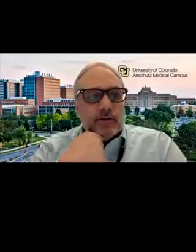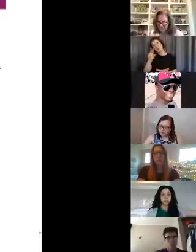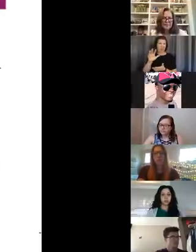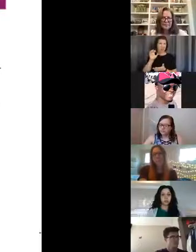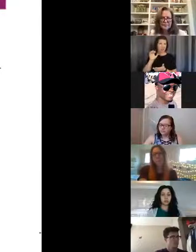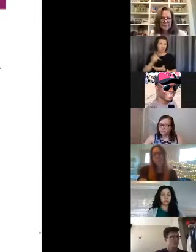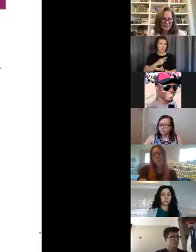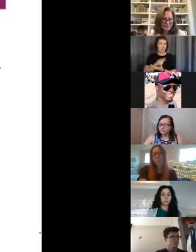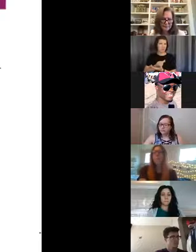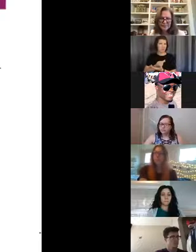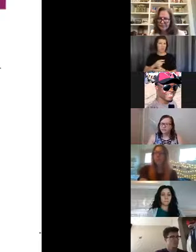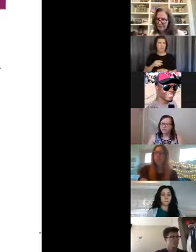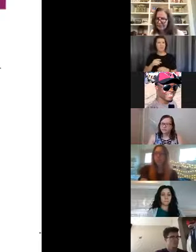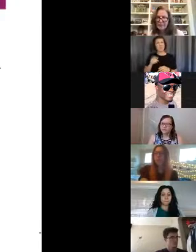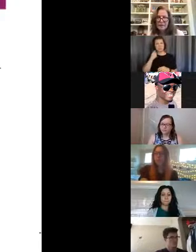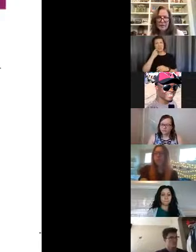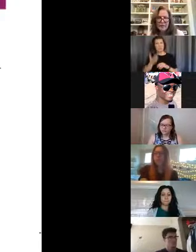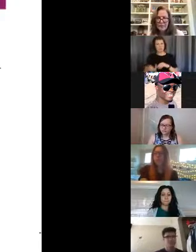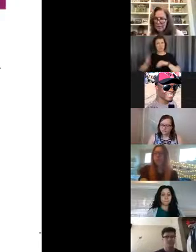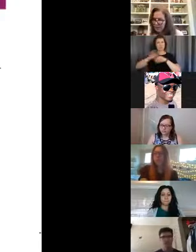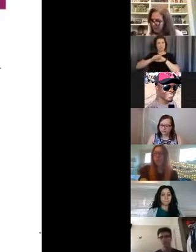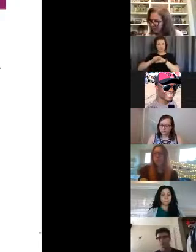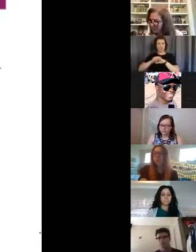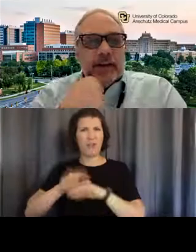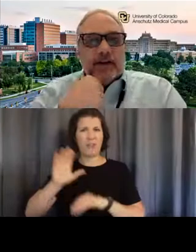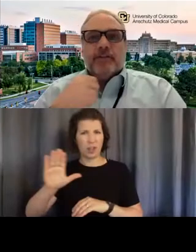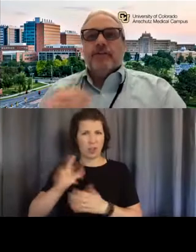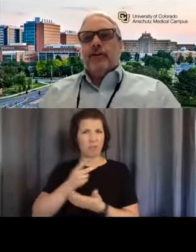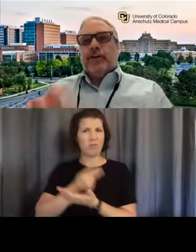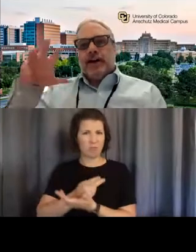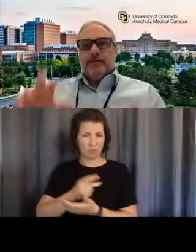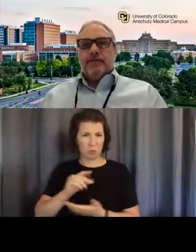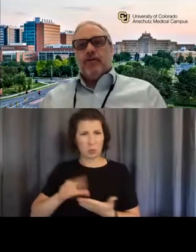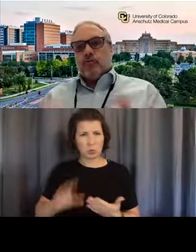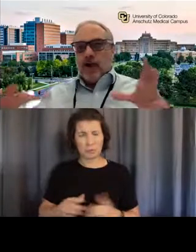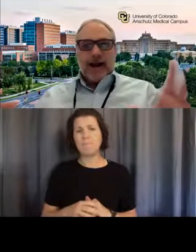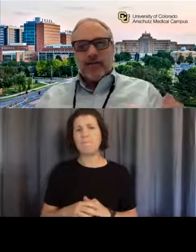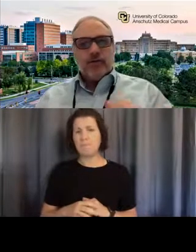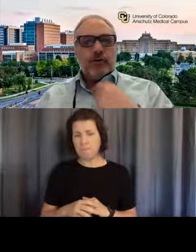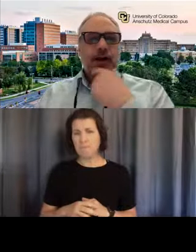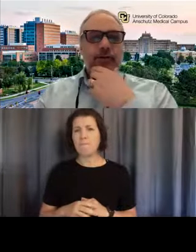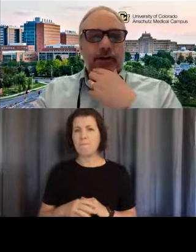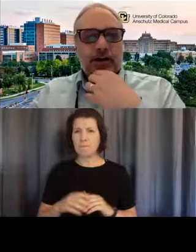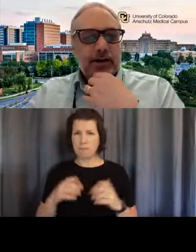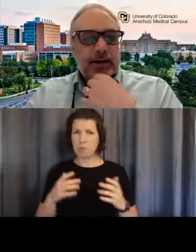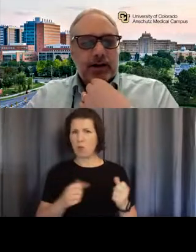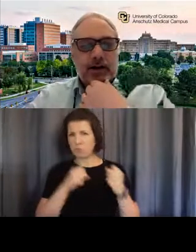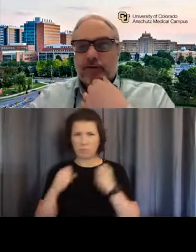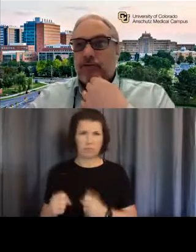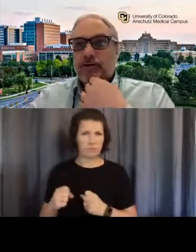like they've increased the number of undergrads in the last couple of years, but, you know, this very kind of rad student heavy,